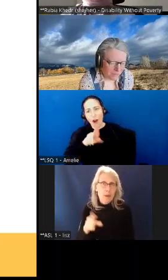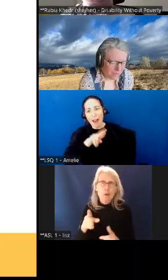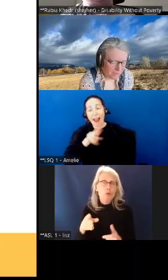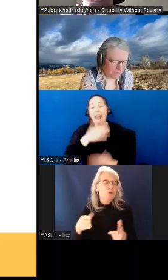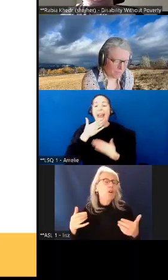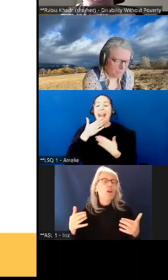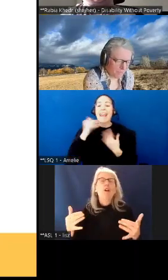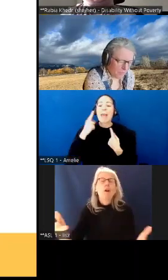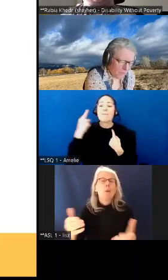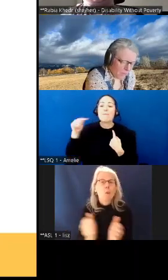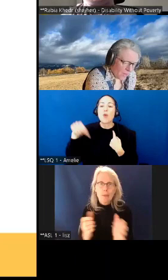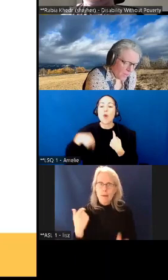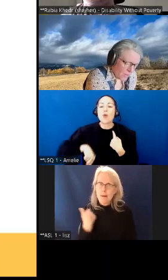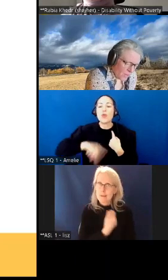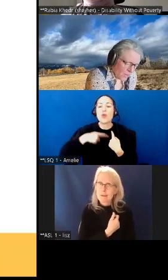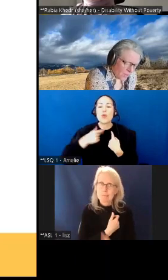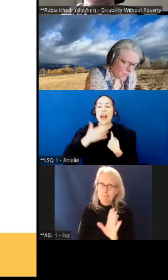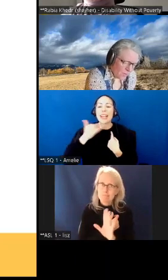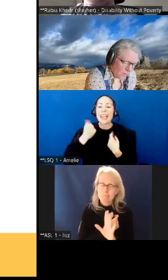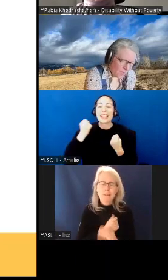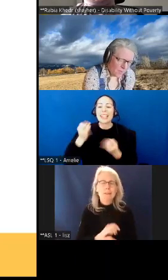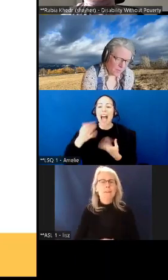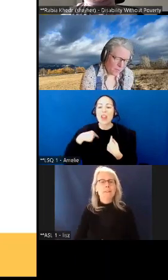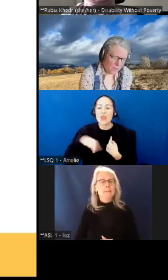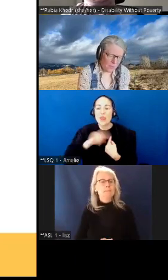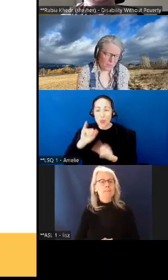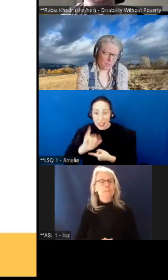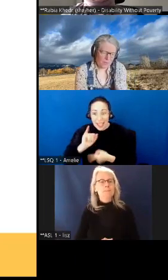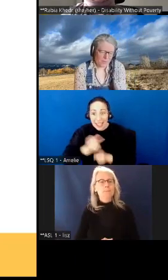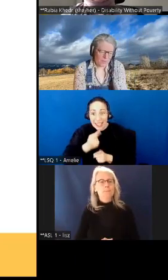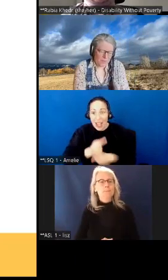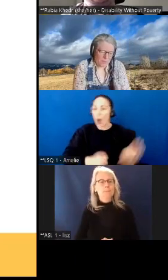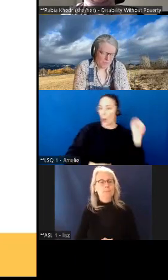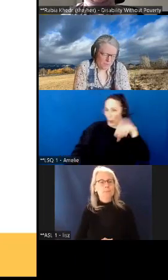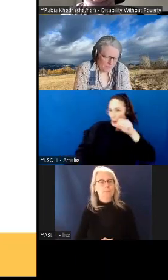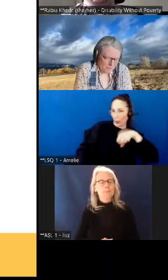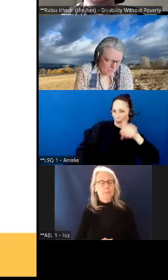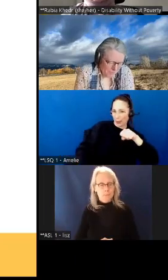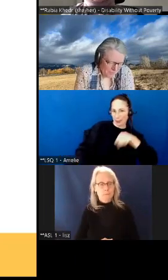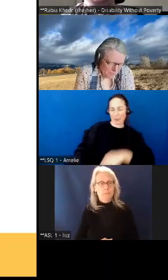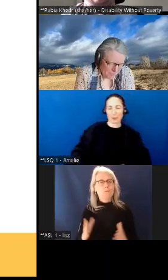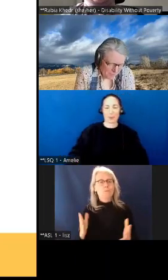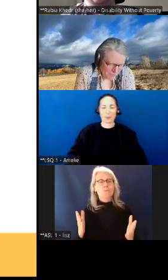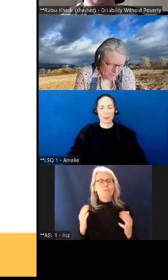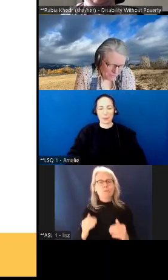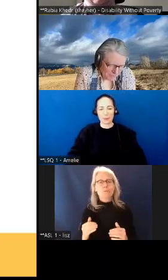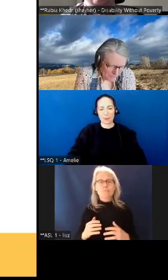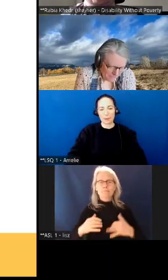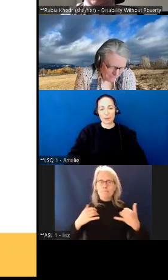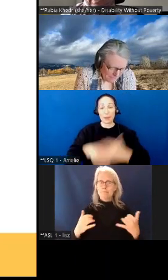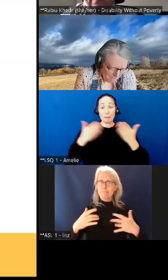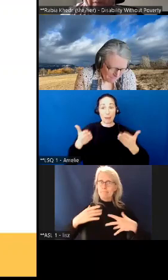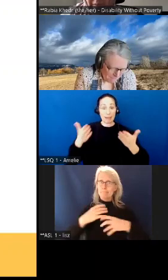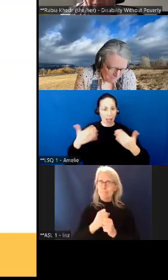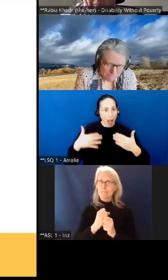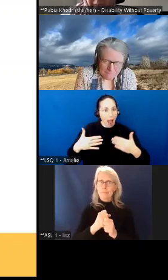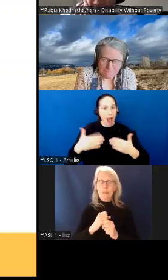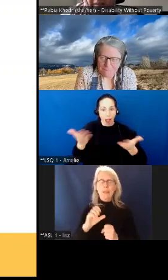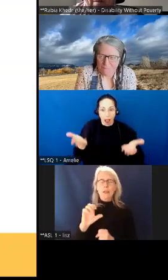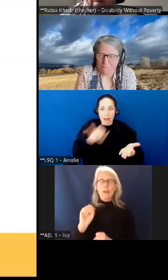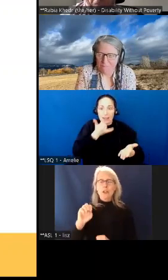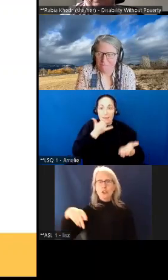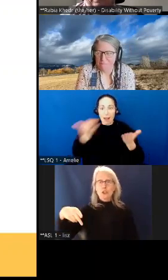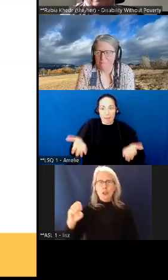and that brings us forward to where we are now so we have our shape to